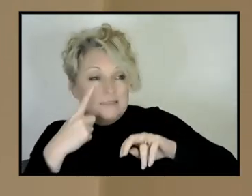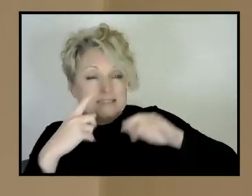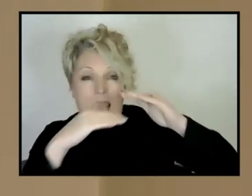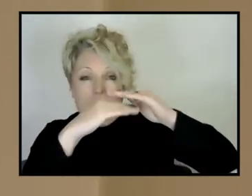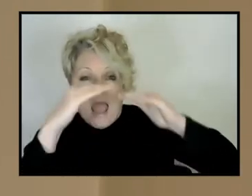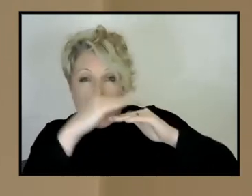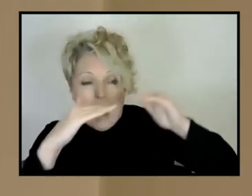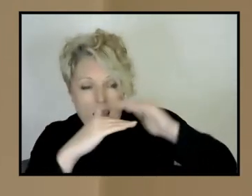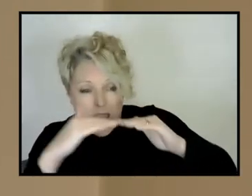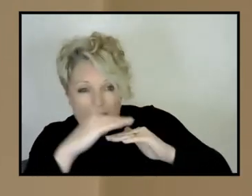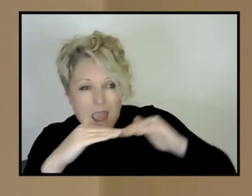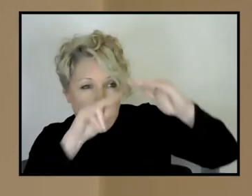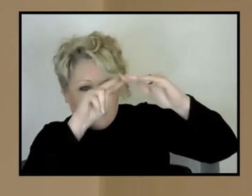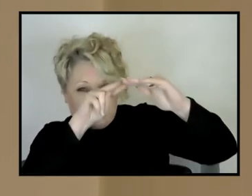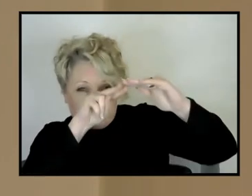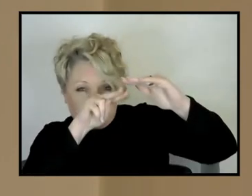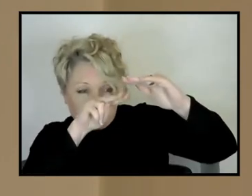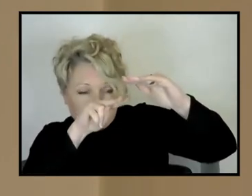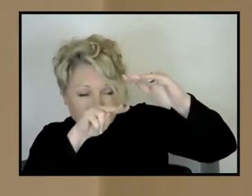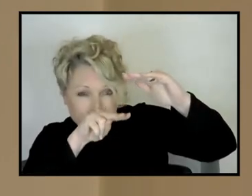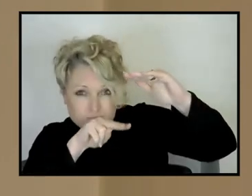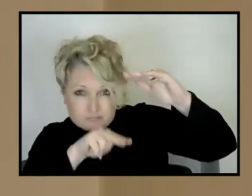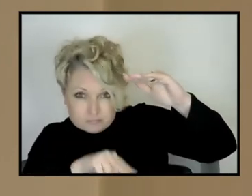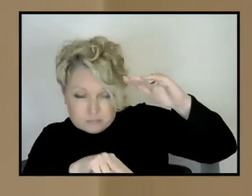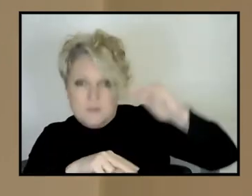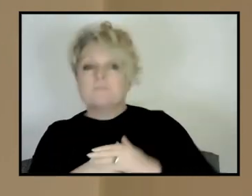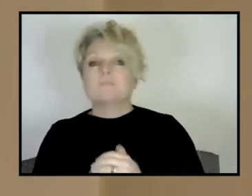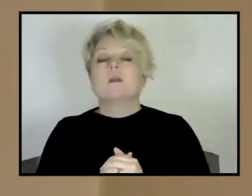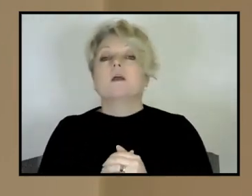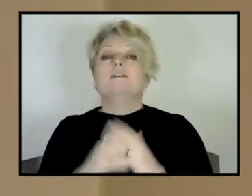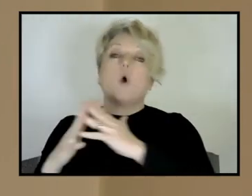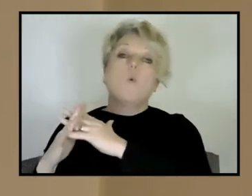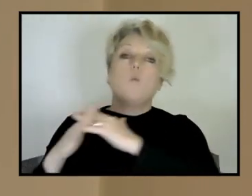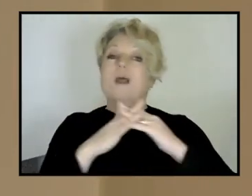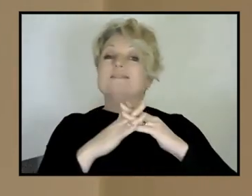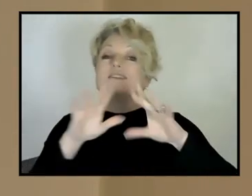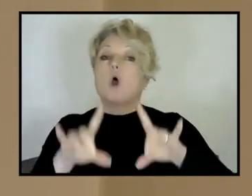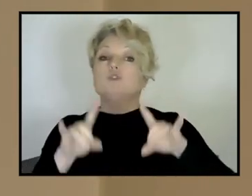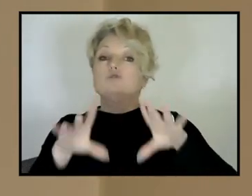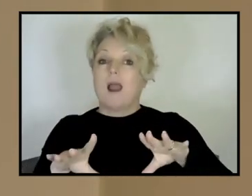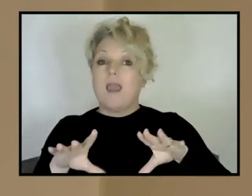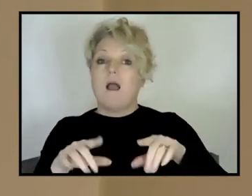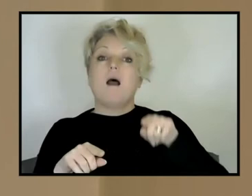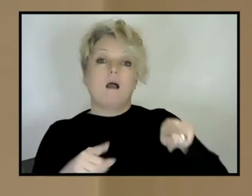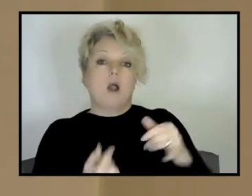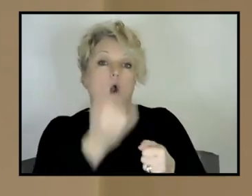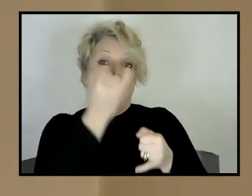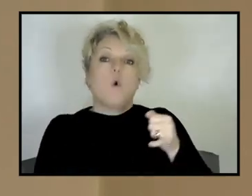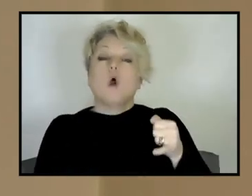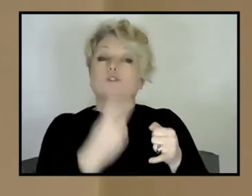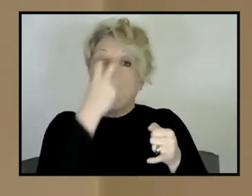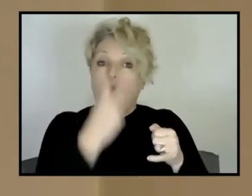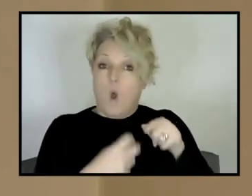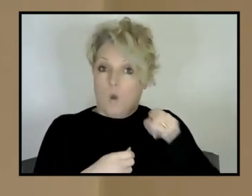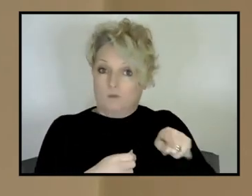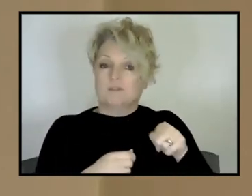So the way in which Australia has, um, grown, so the western part of Australia, um, is the oldest part, so they're the Archean aged rocks and